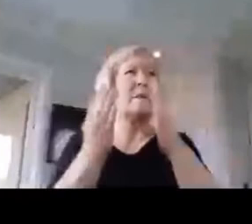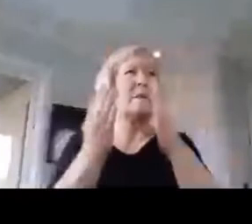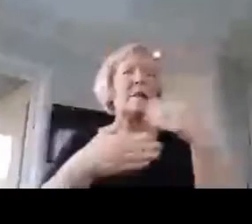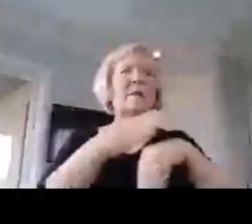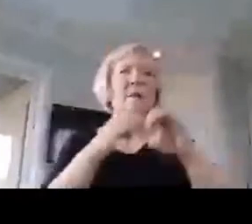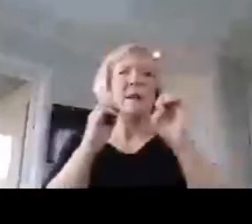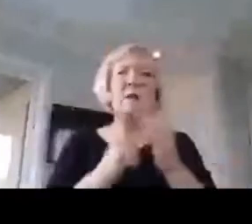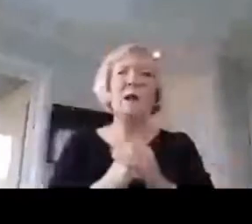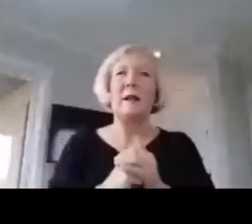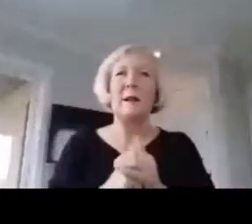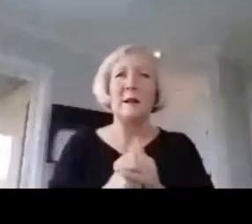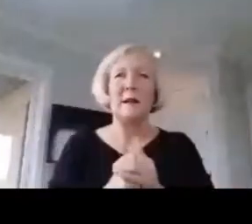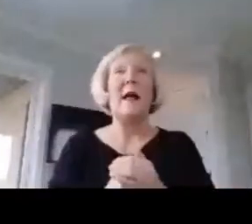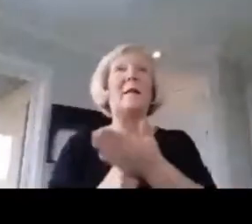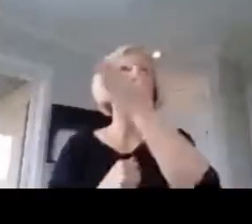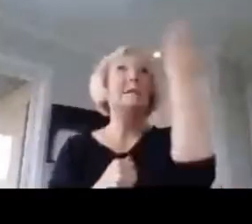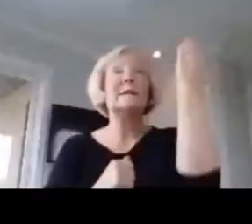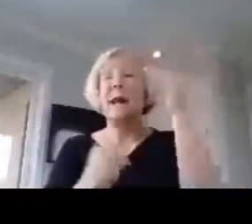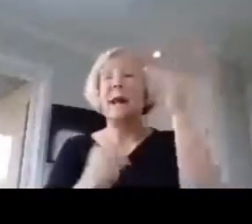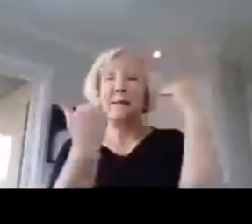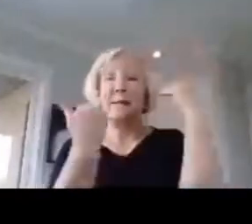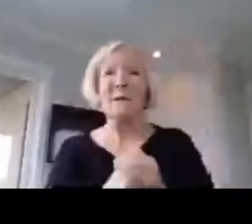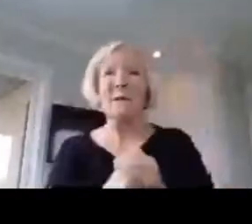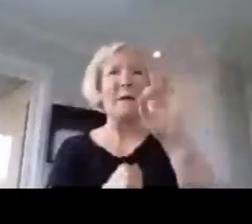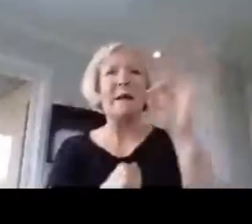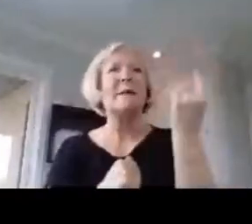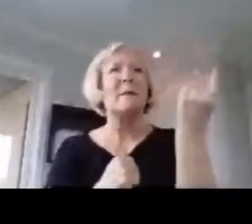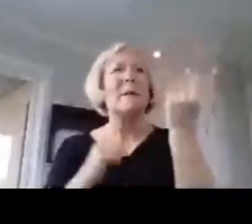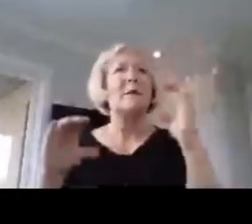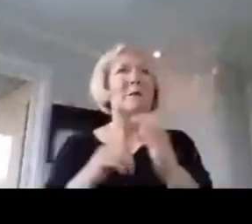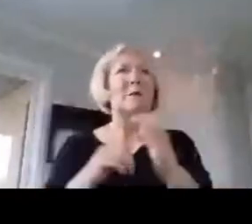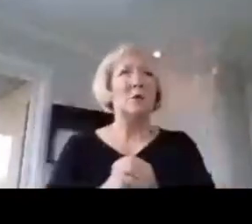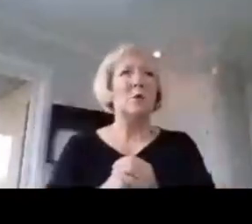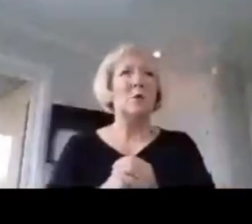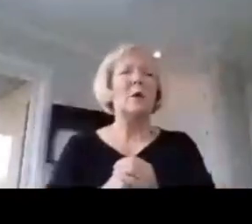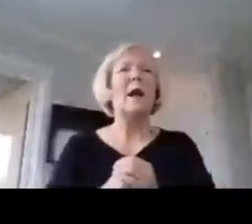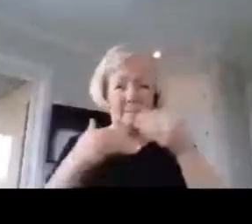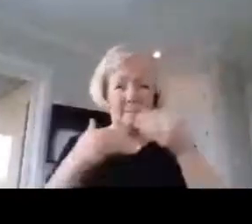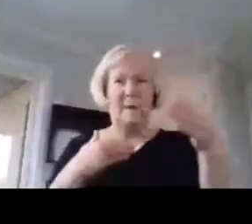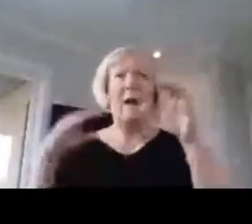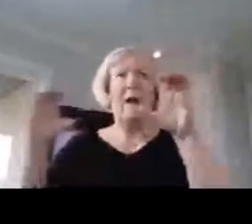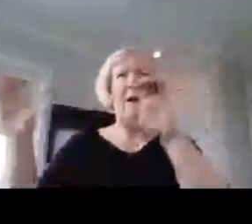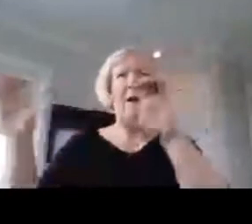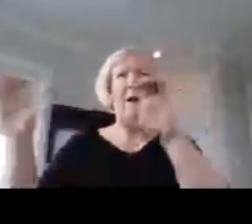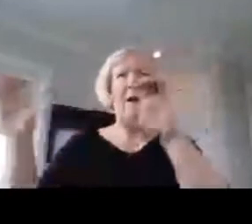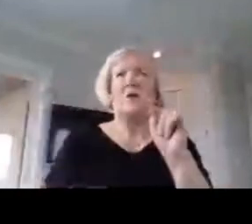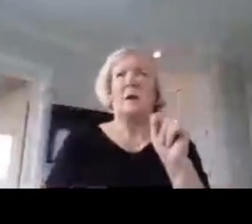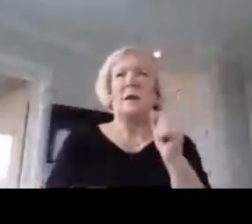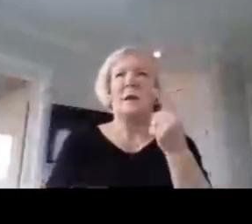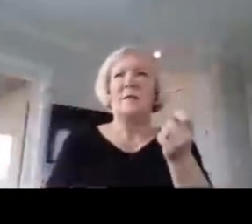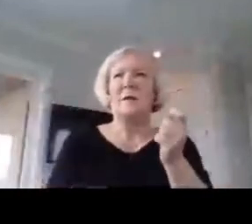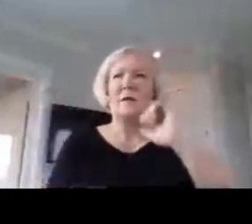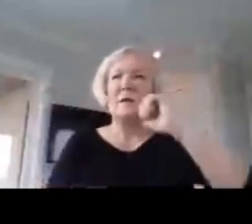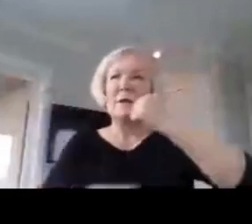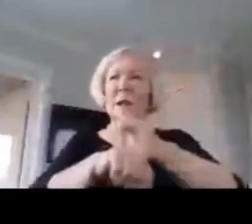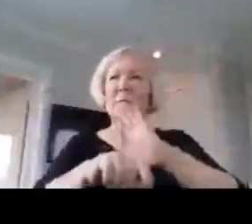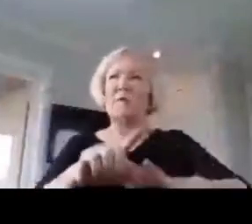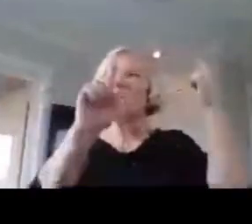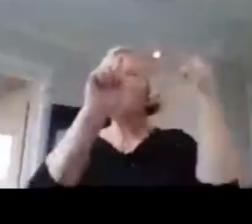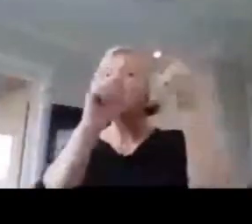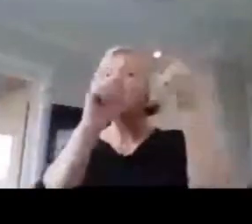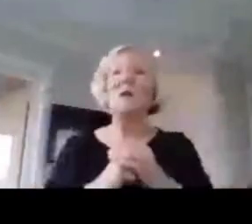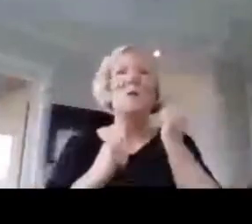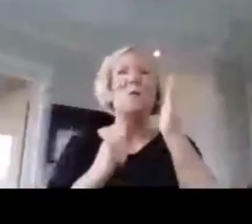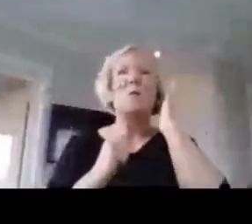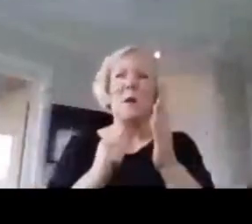sky is the limit. So pick something to do and do it. We know that if you set your mind to something, you will deliver. You've